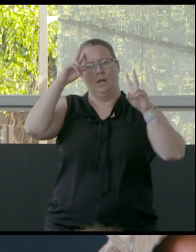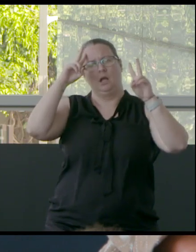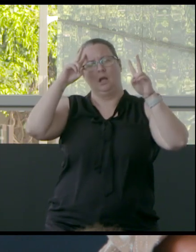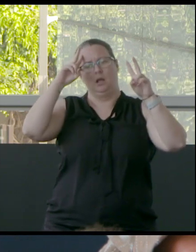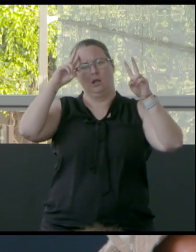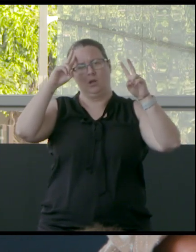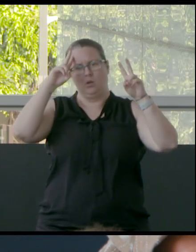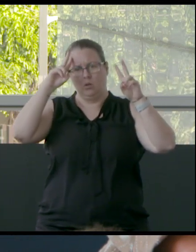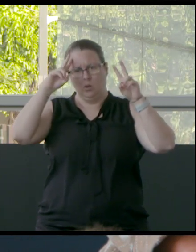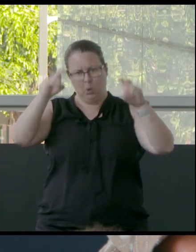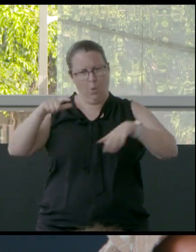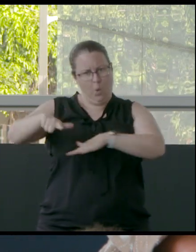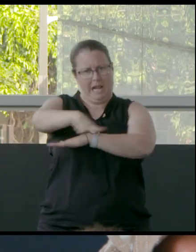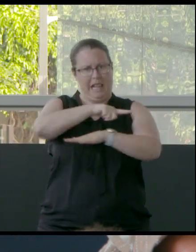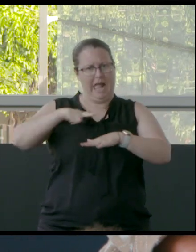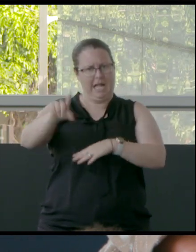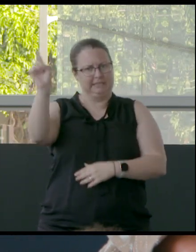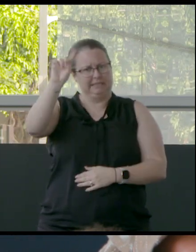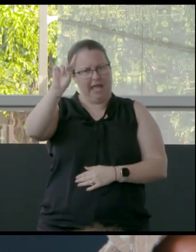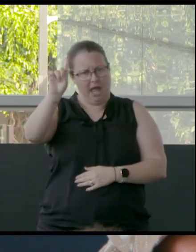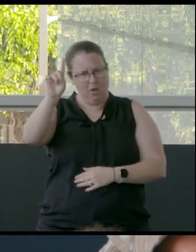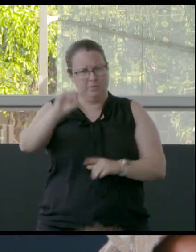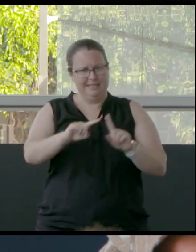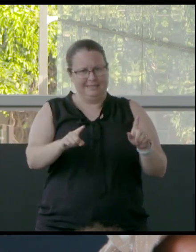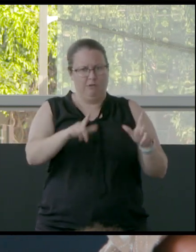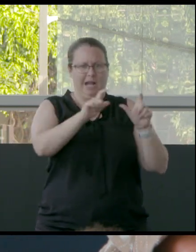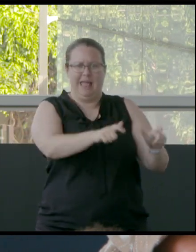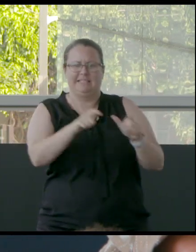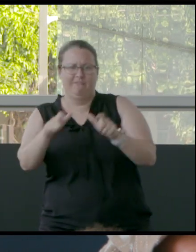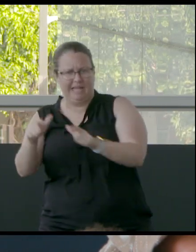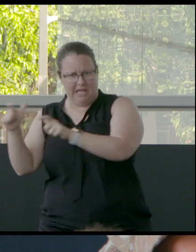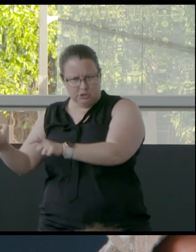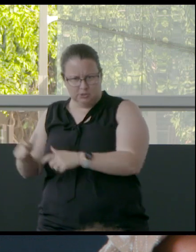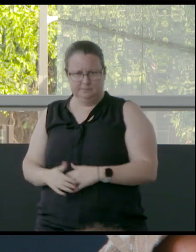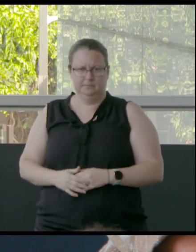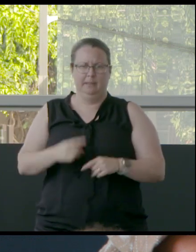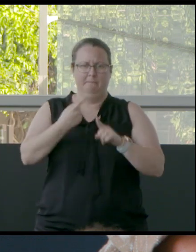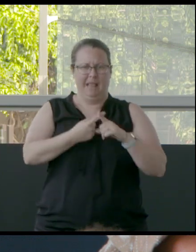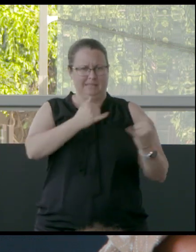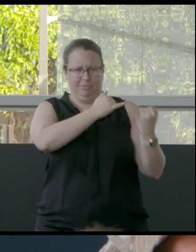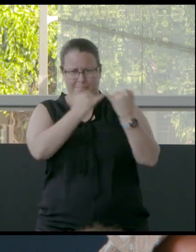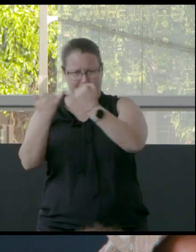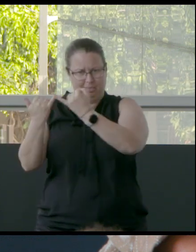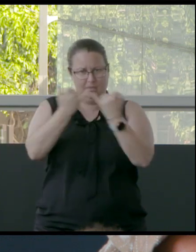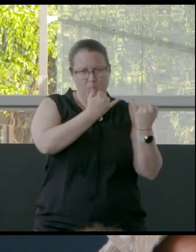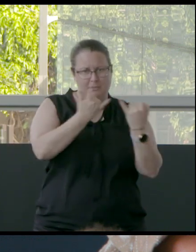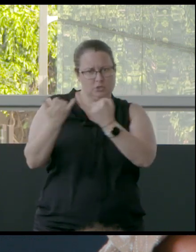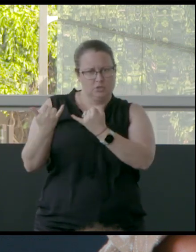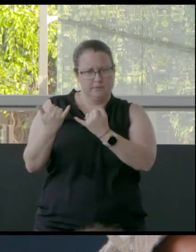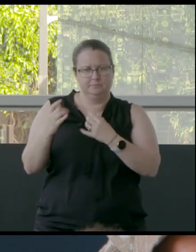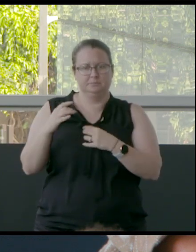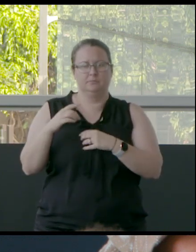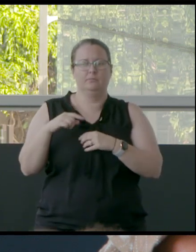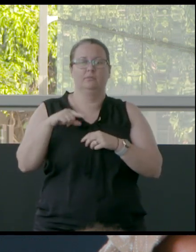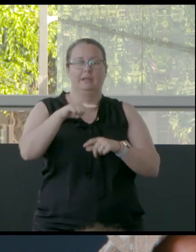which is interesting. It's also the varied competition. It's not just mining.